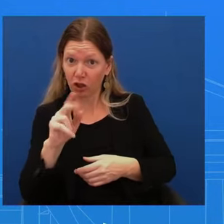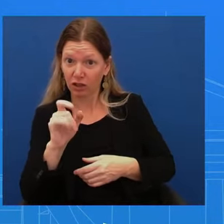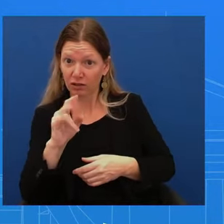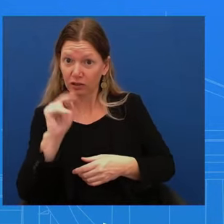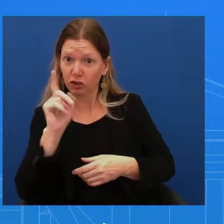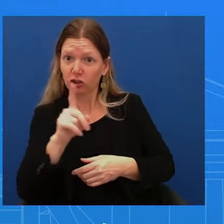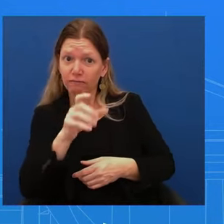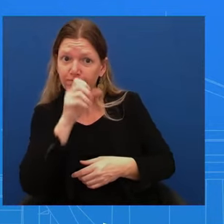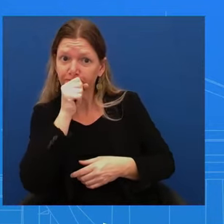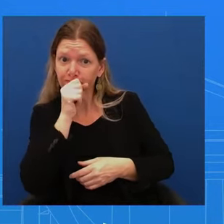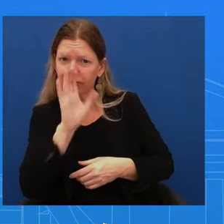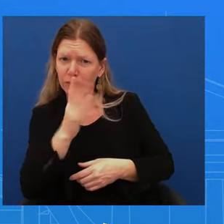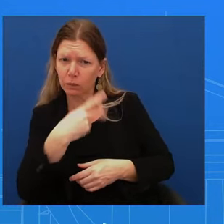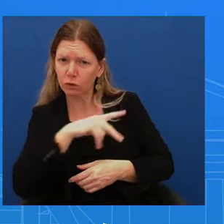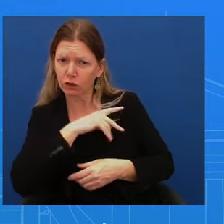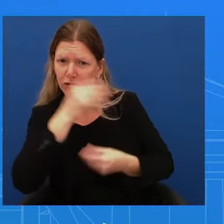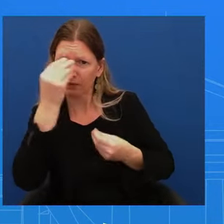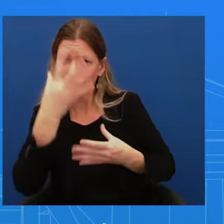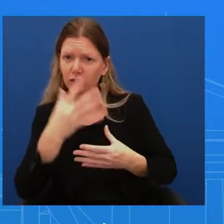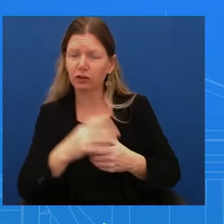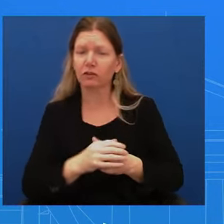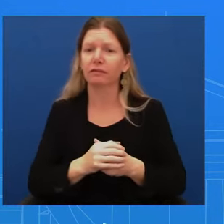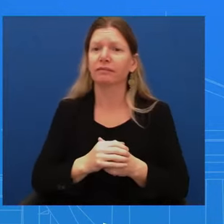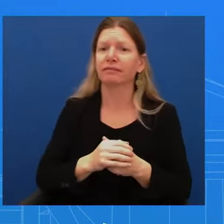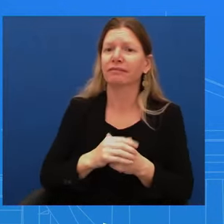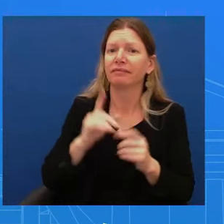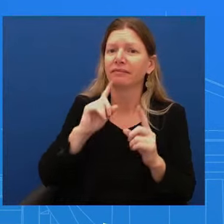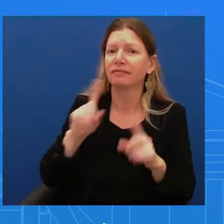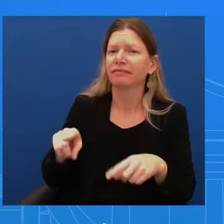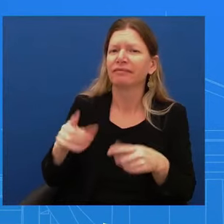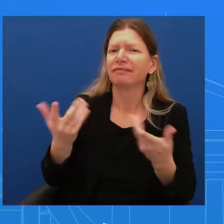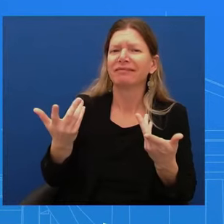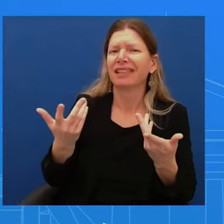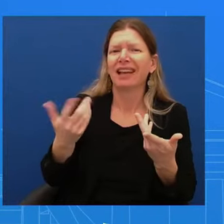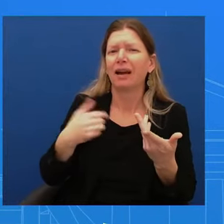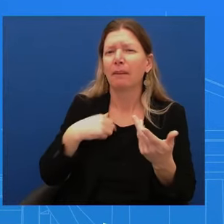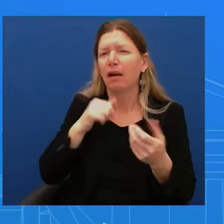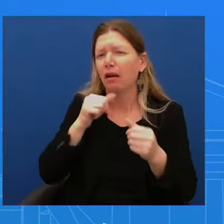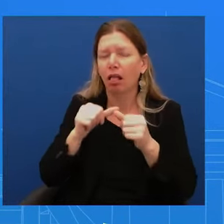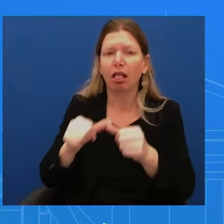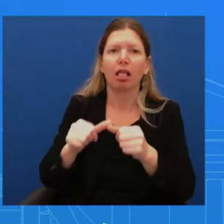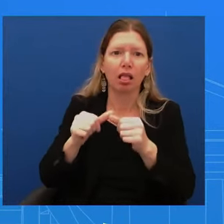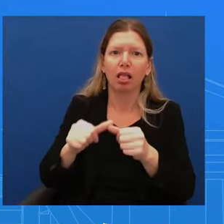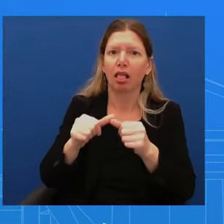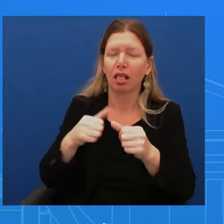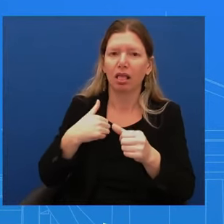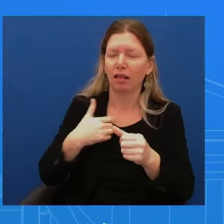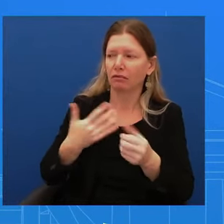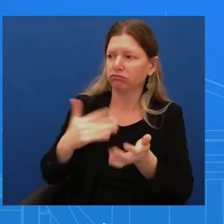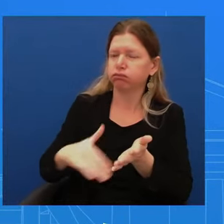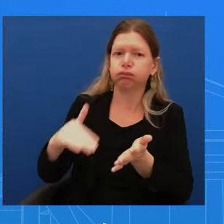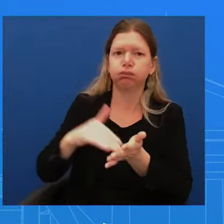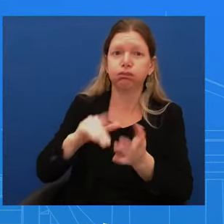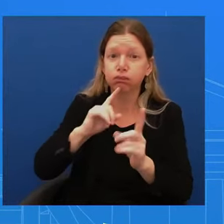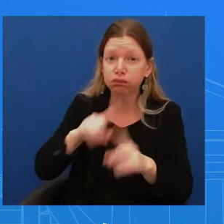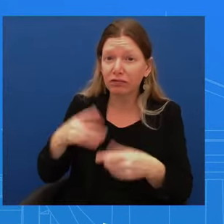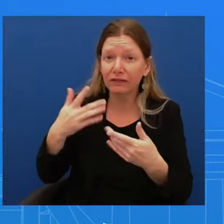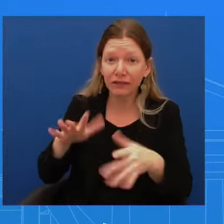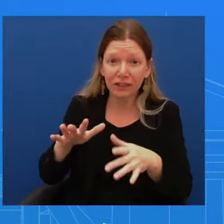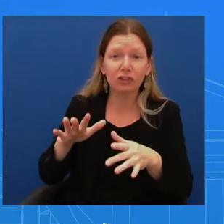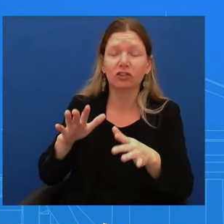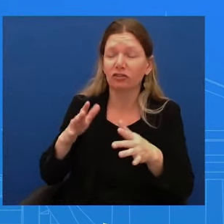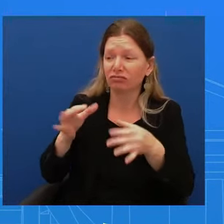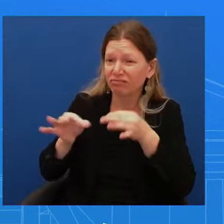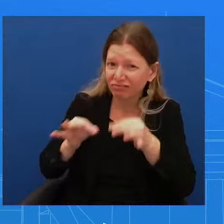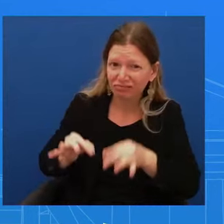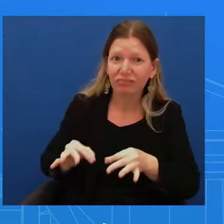right to privacy on this particular issue. He number one, he's concerned about Secretary Austin full faith, trust and confidence in